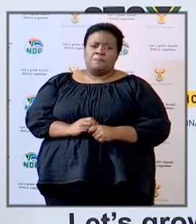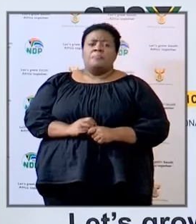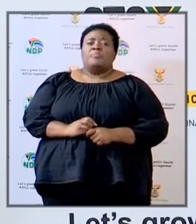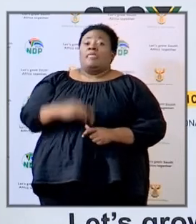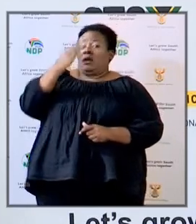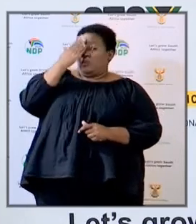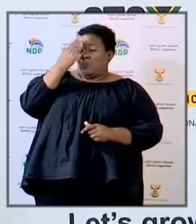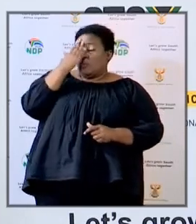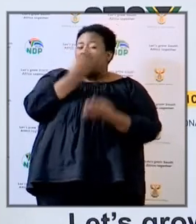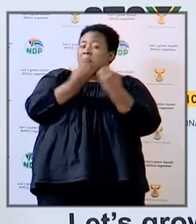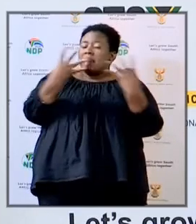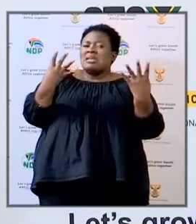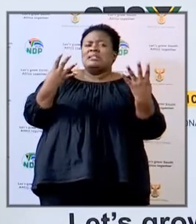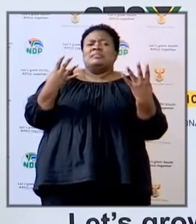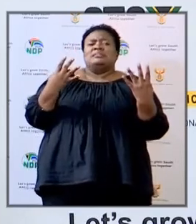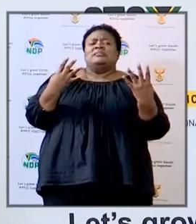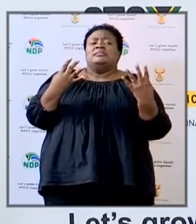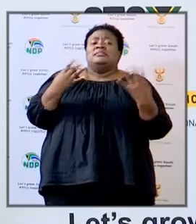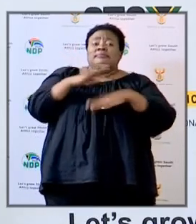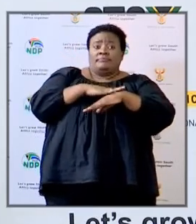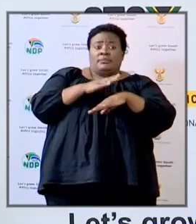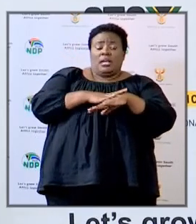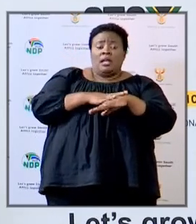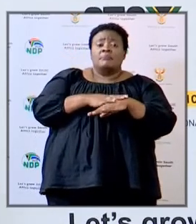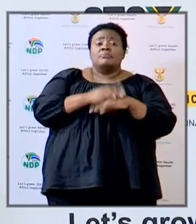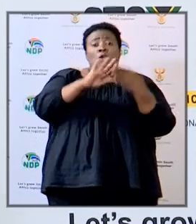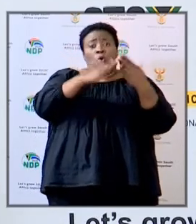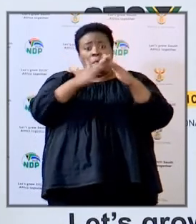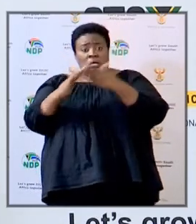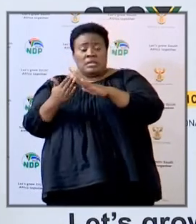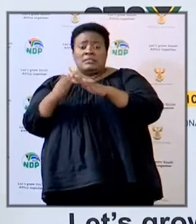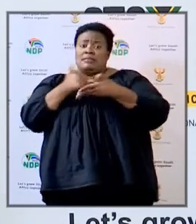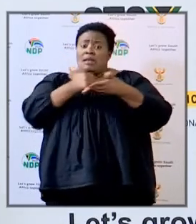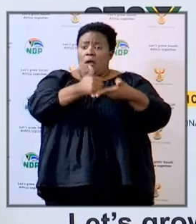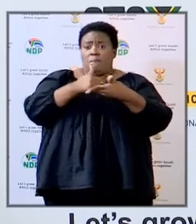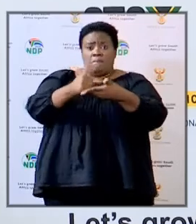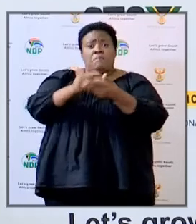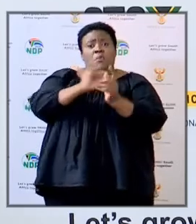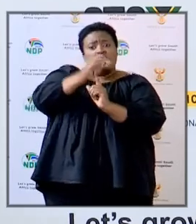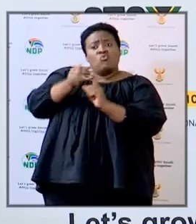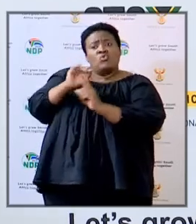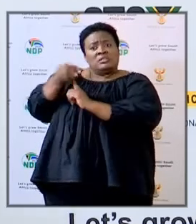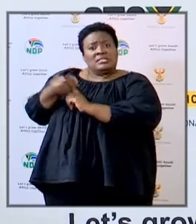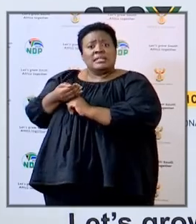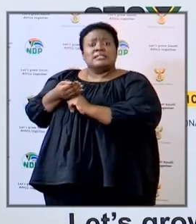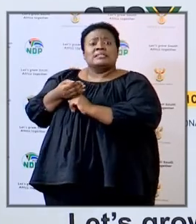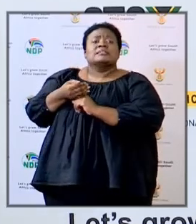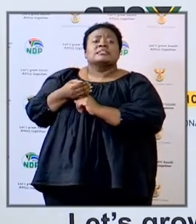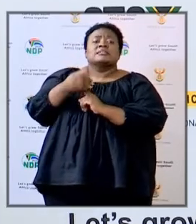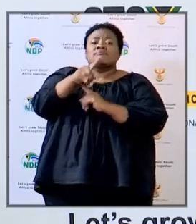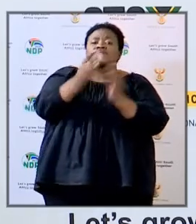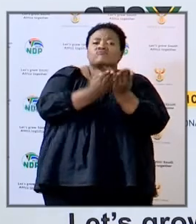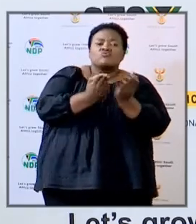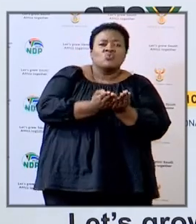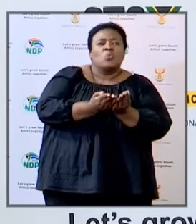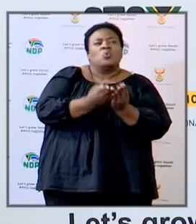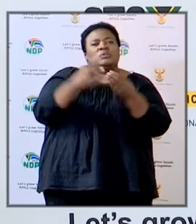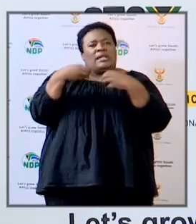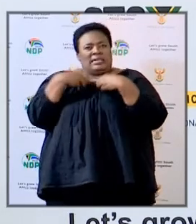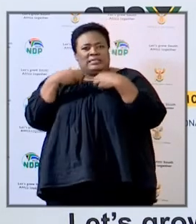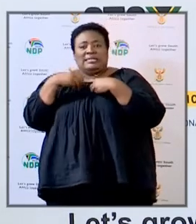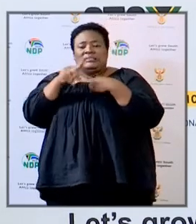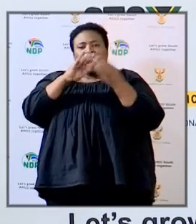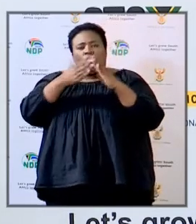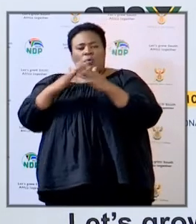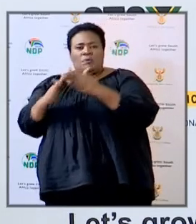there's been as I said lots of incidents where communities themselves have assisted in protecting assets in their communities but